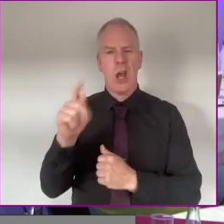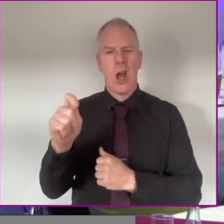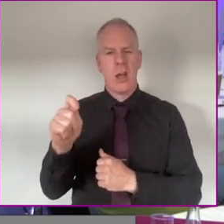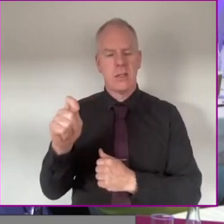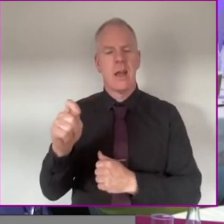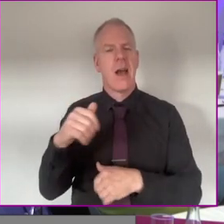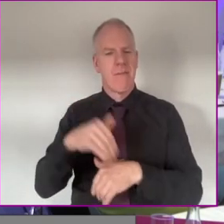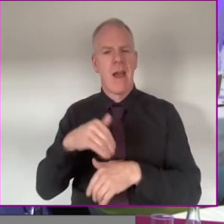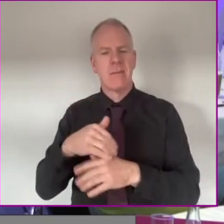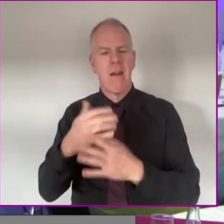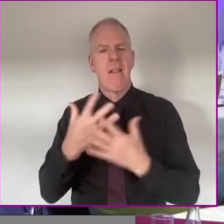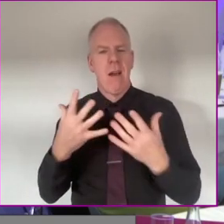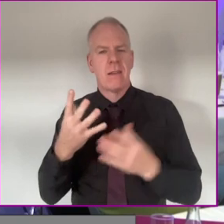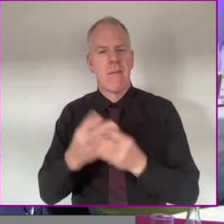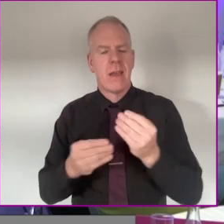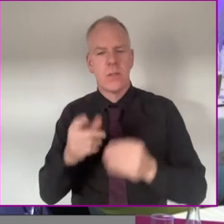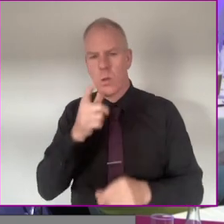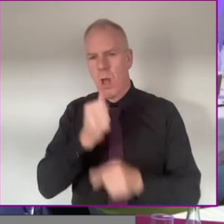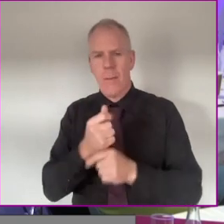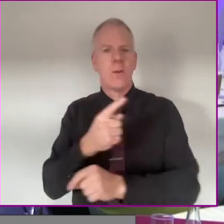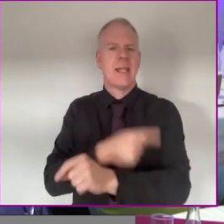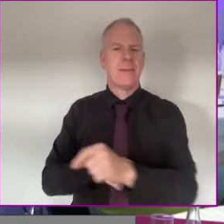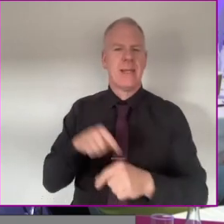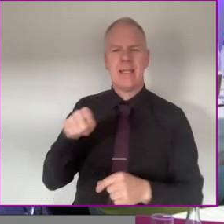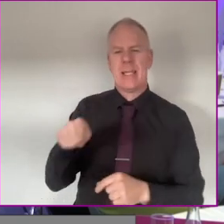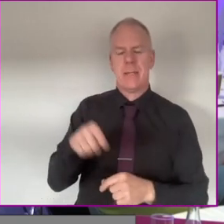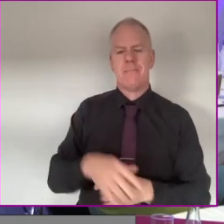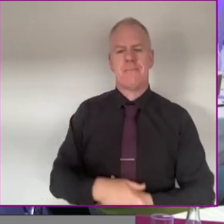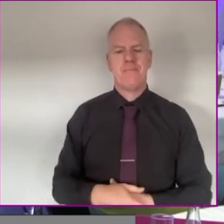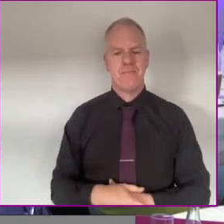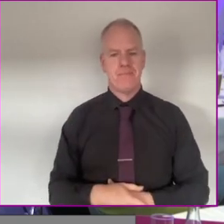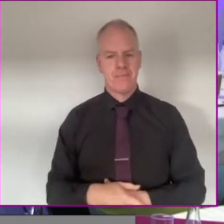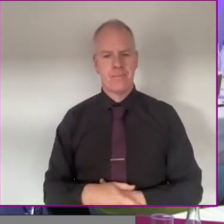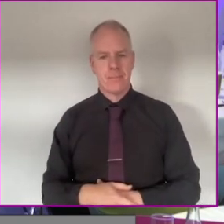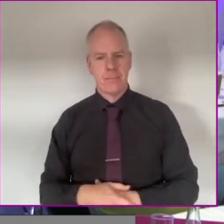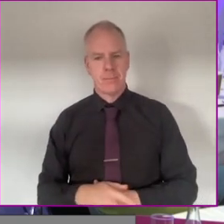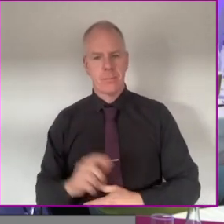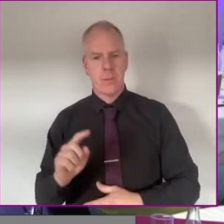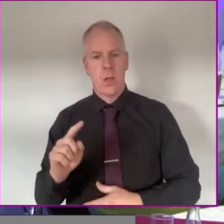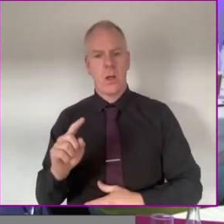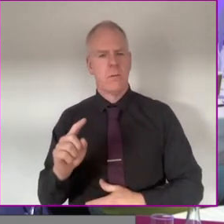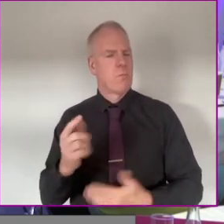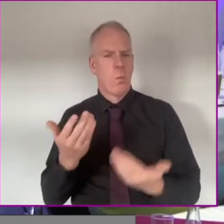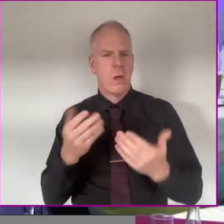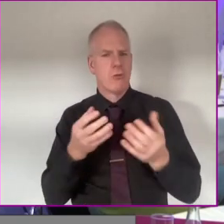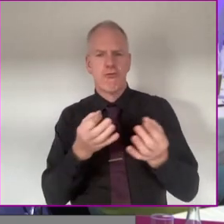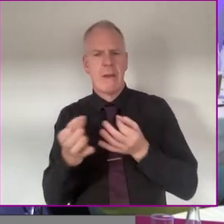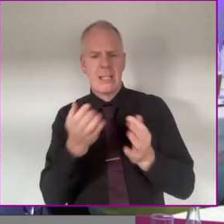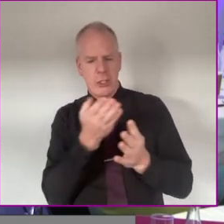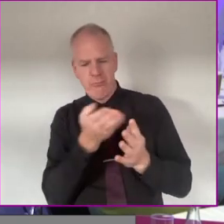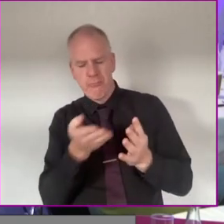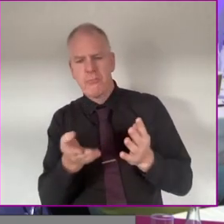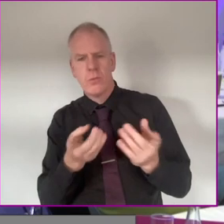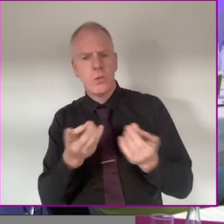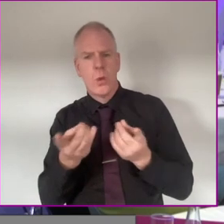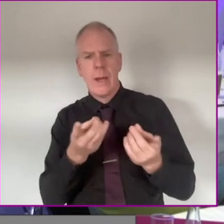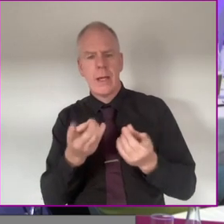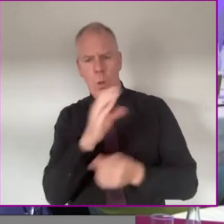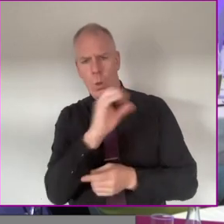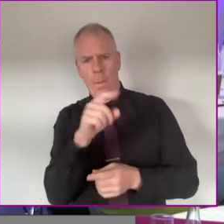lots of things in regards to issues with disability. So what are some of these strategies